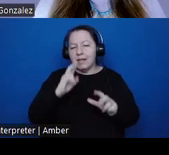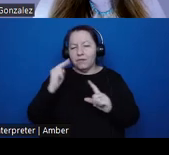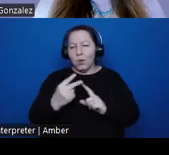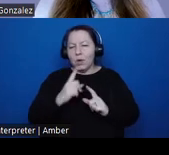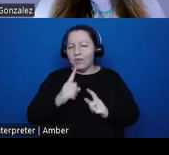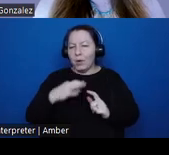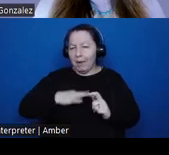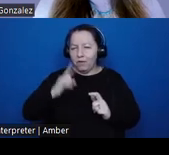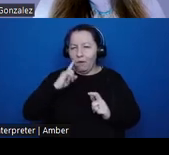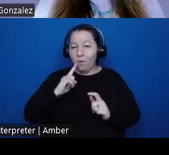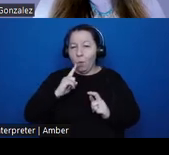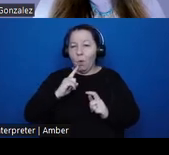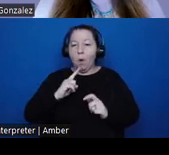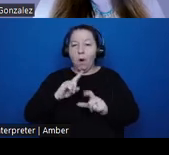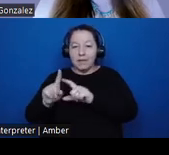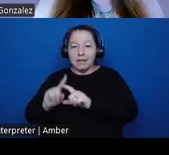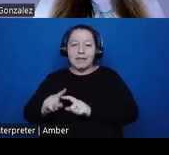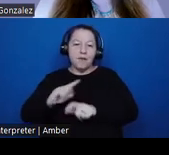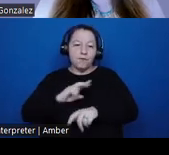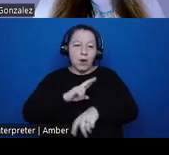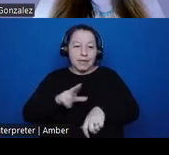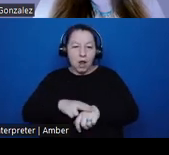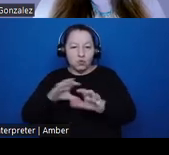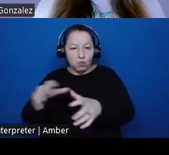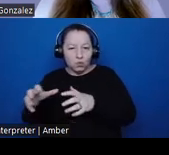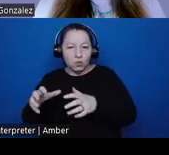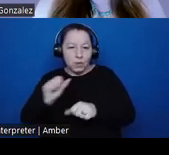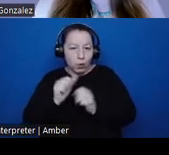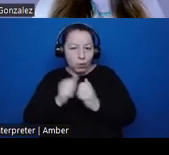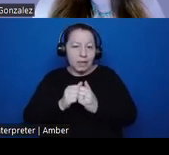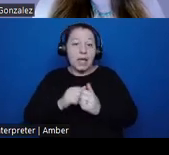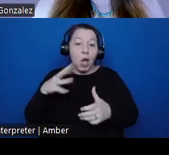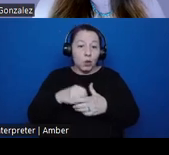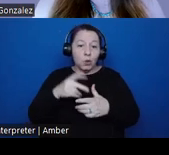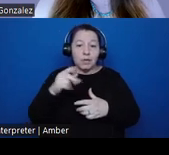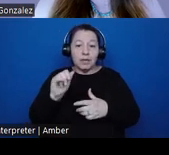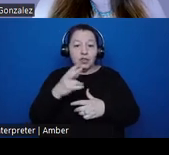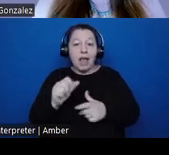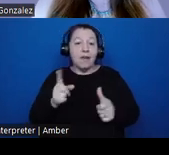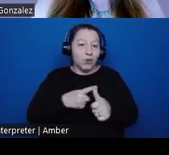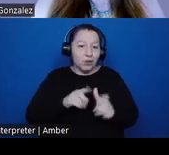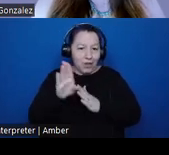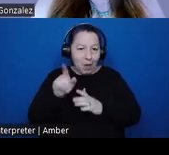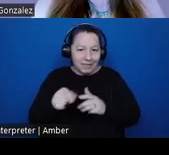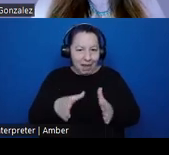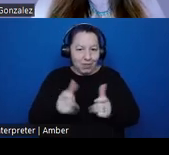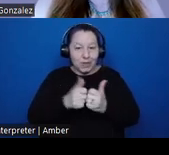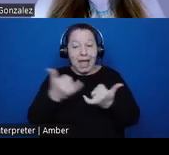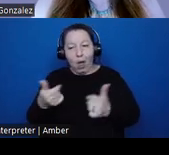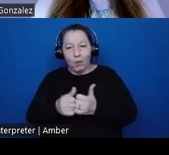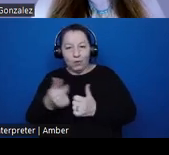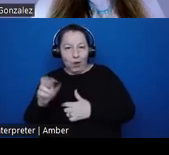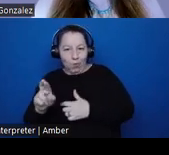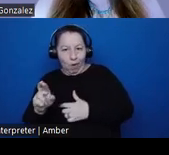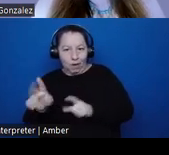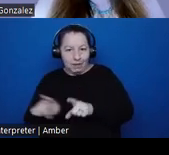with, including the Kashaya with whom I initially developed this method with, and now with Grand Ronde. Both of them similarly